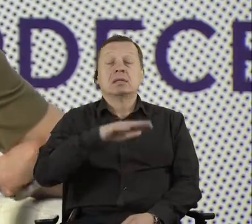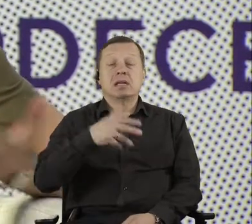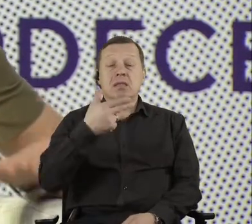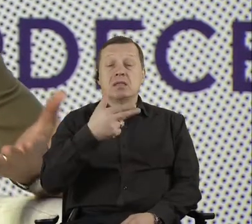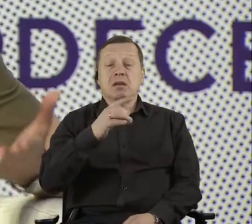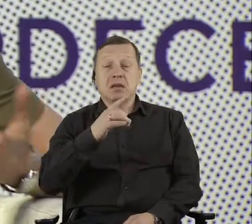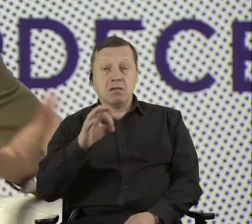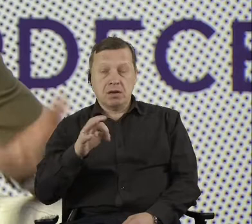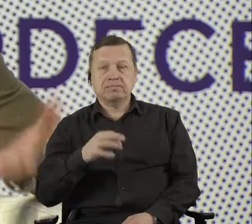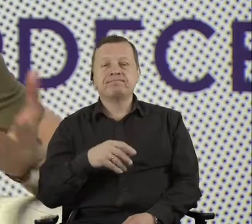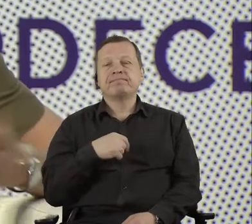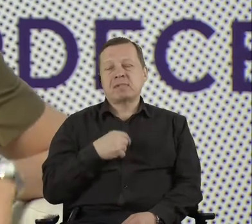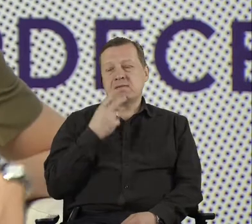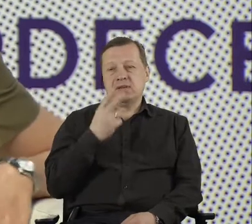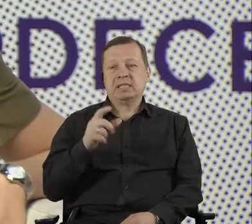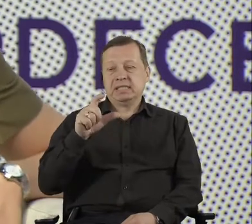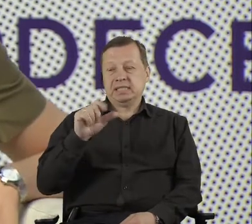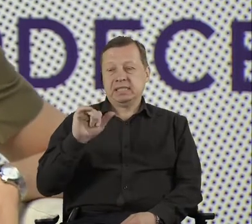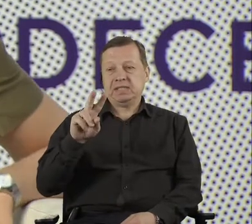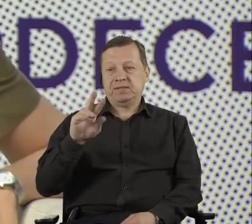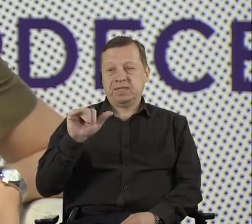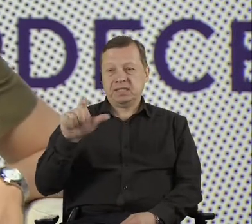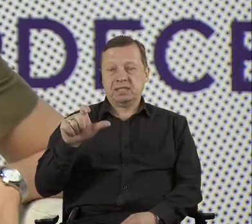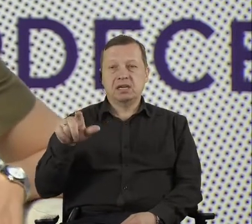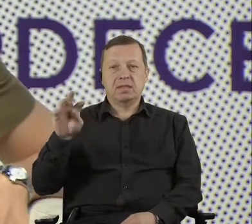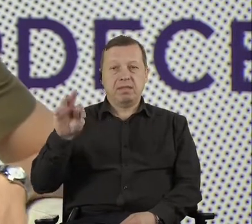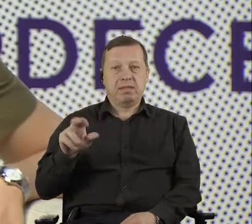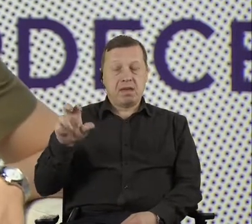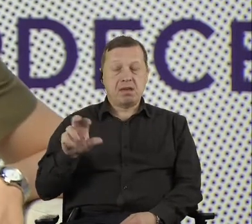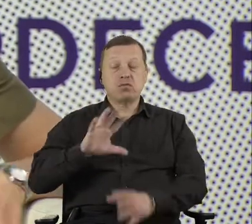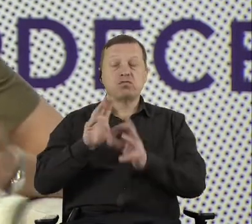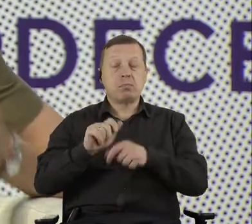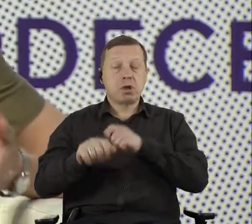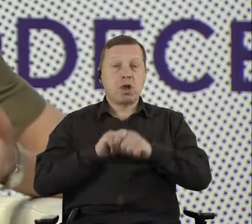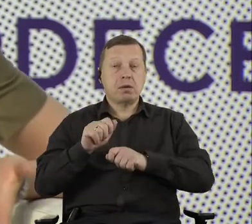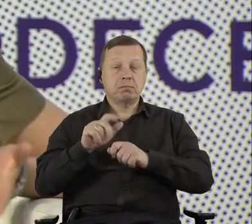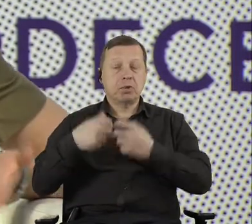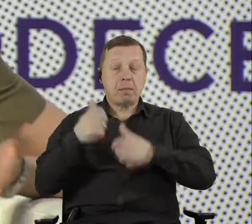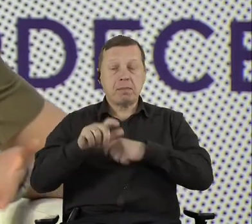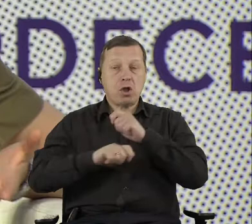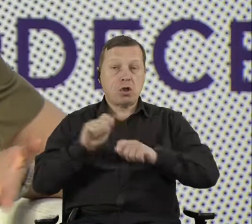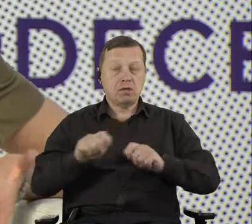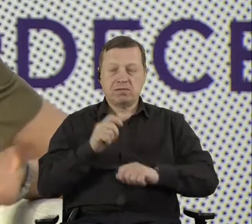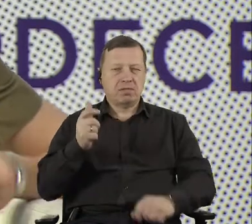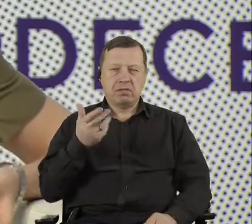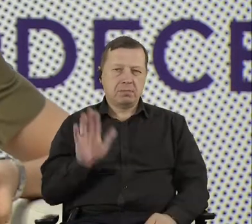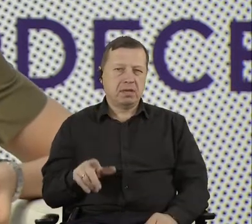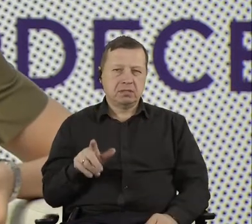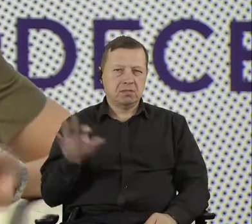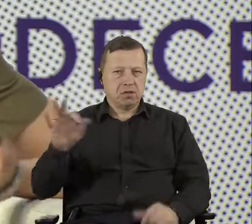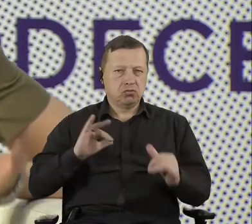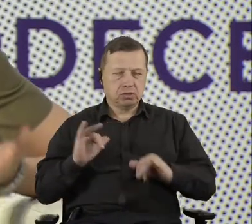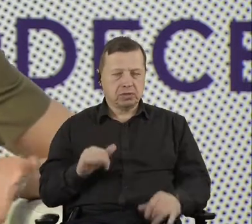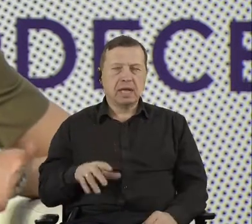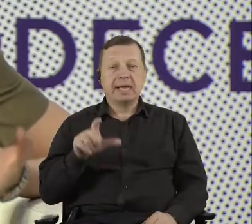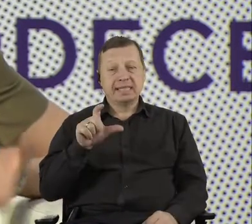for any governmental problem. Uh, yes, correct. The civic tech, um, should solve a particular problem, right,